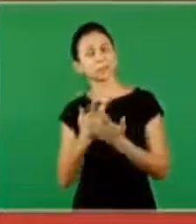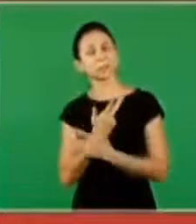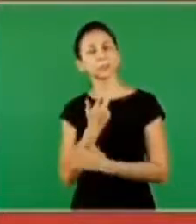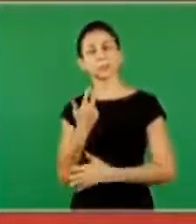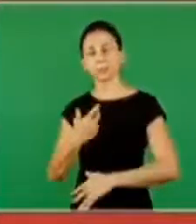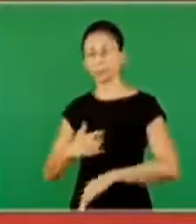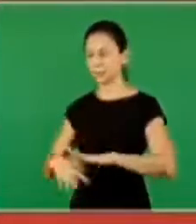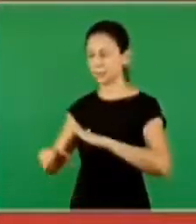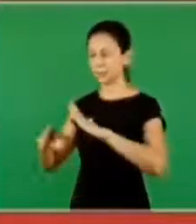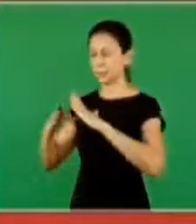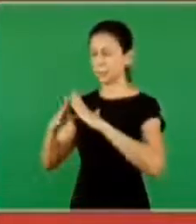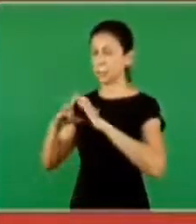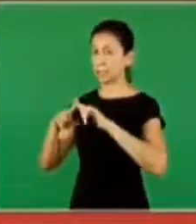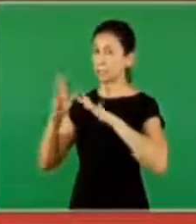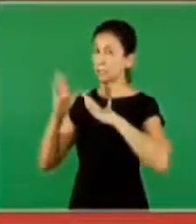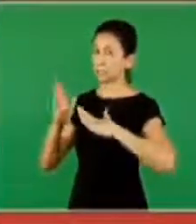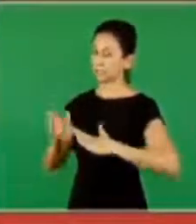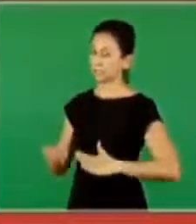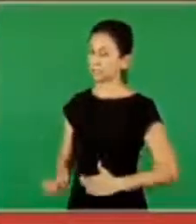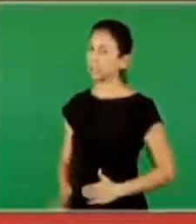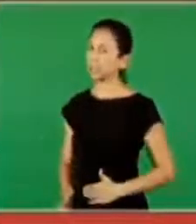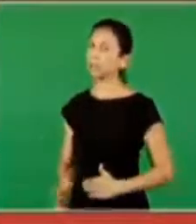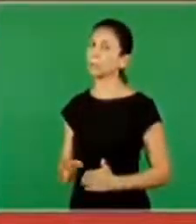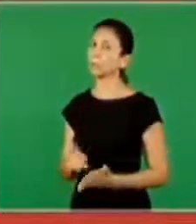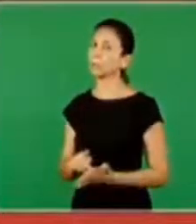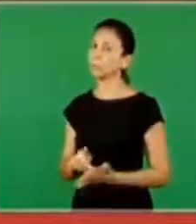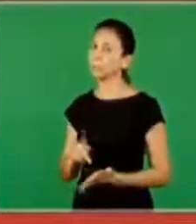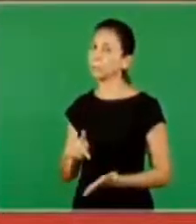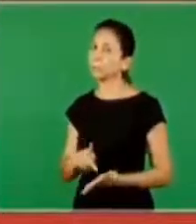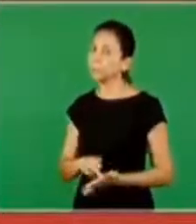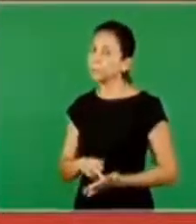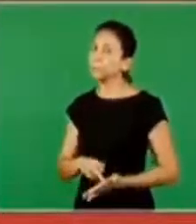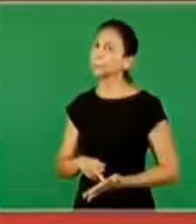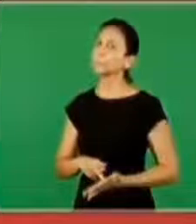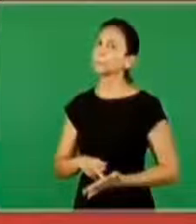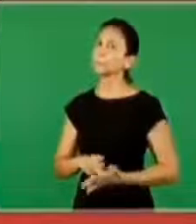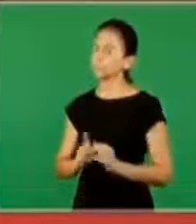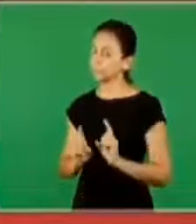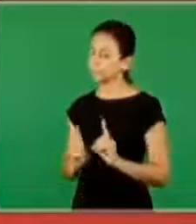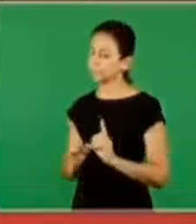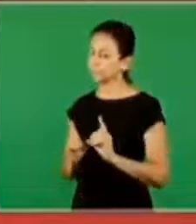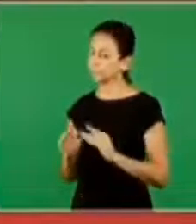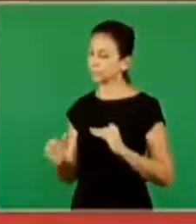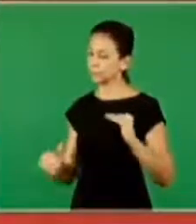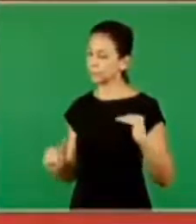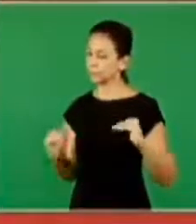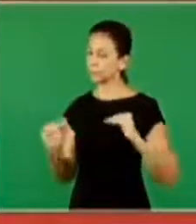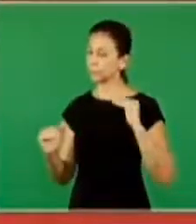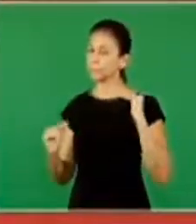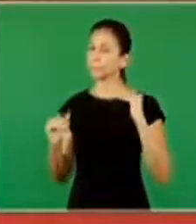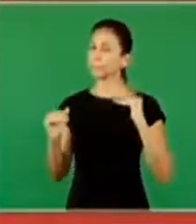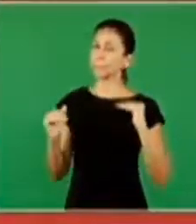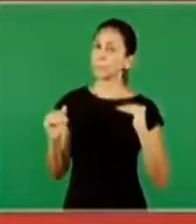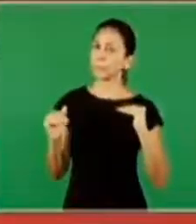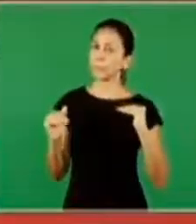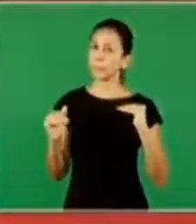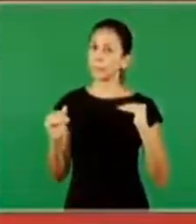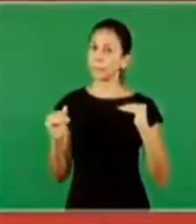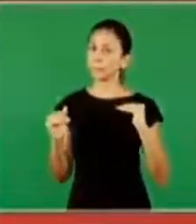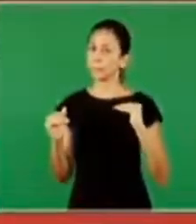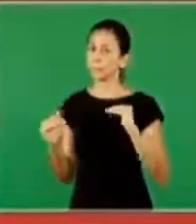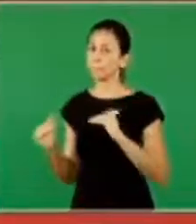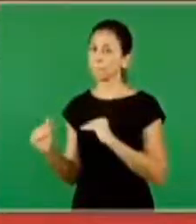it generates in the true church and the faithful church it plays the faithful